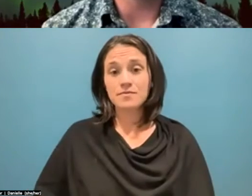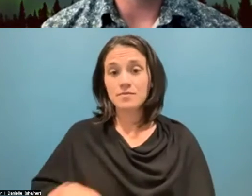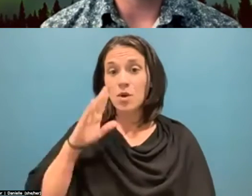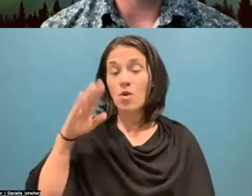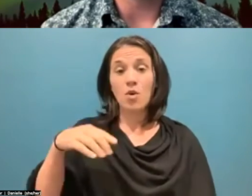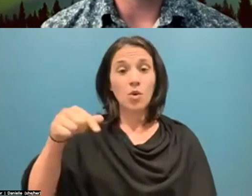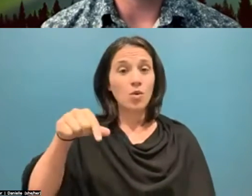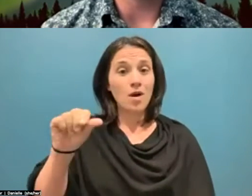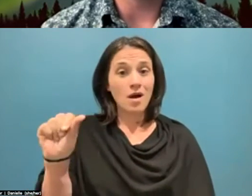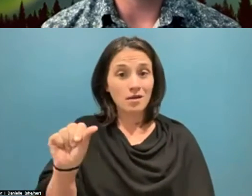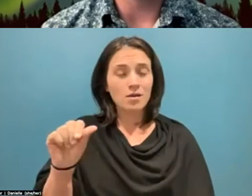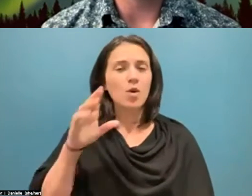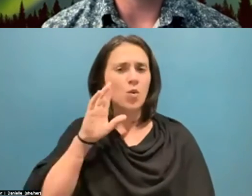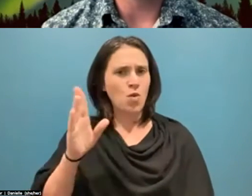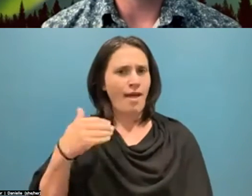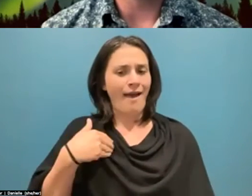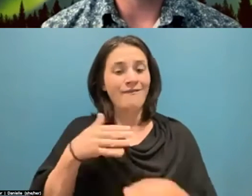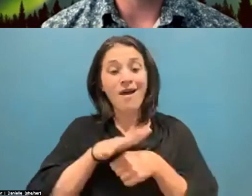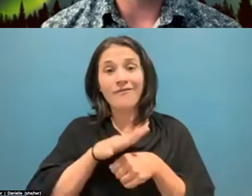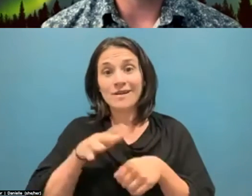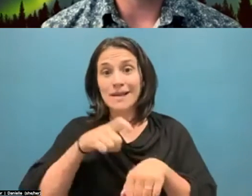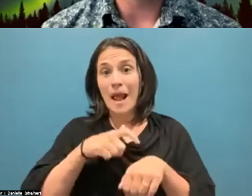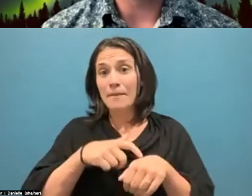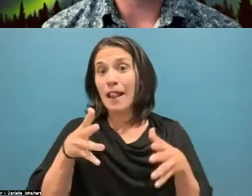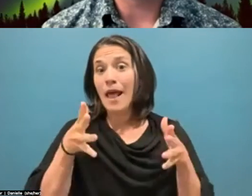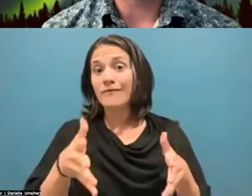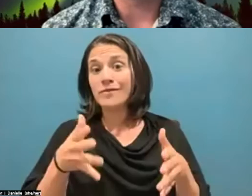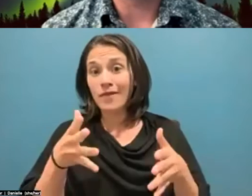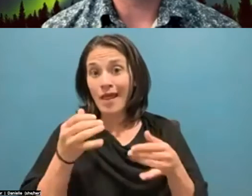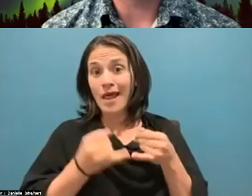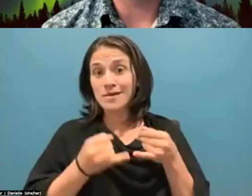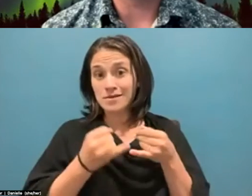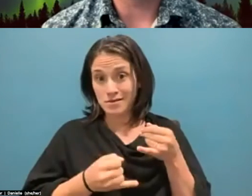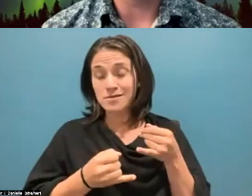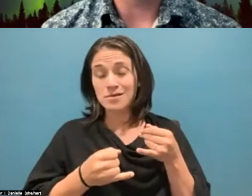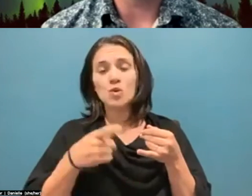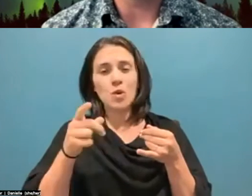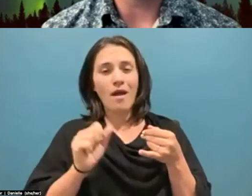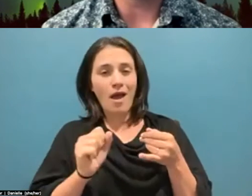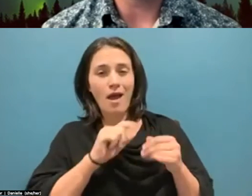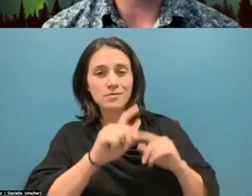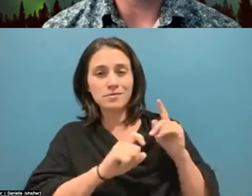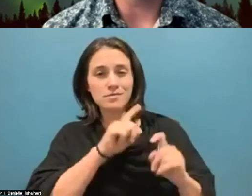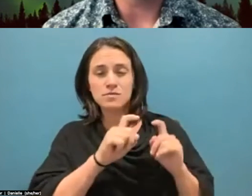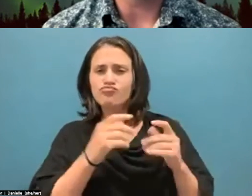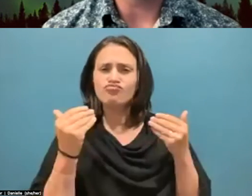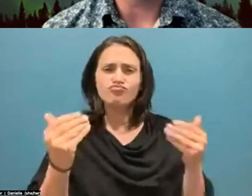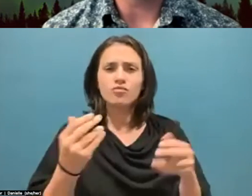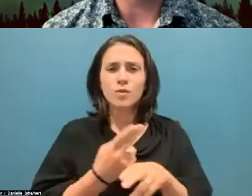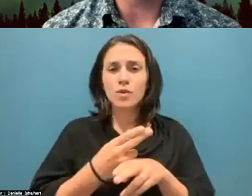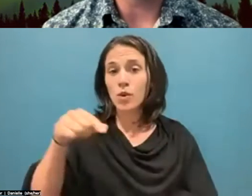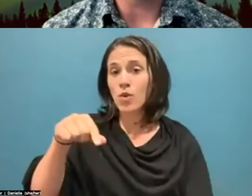We will leave time at the end of the lecture for questions. Please use the Q&A function, which you'll find at the bottom of your screen